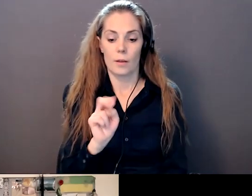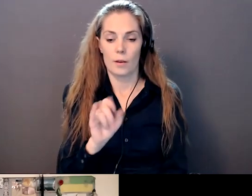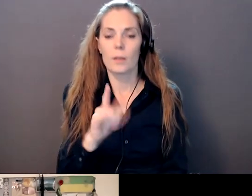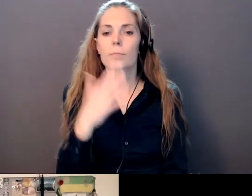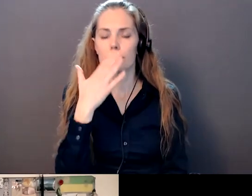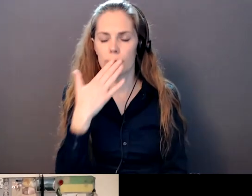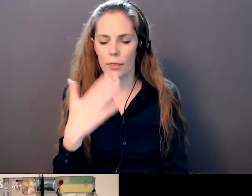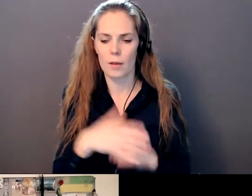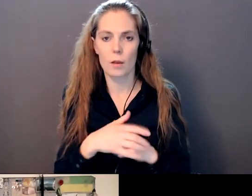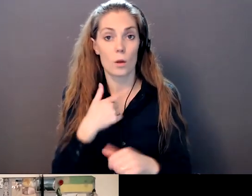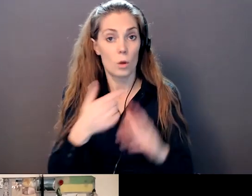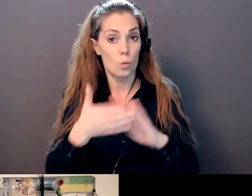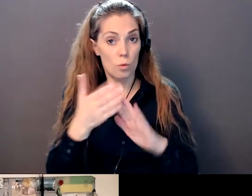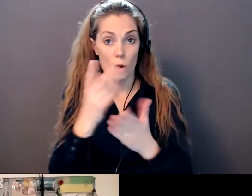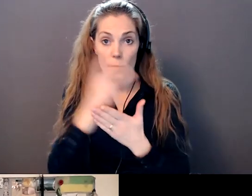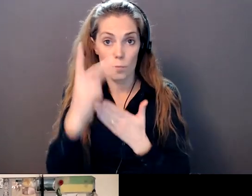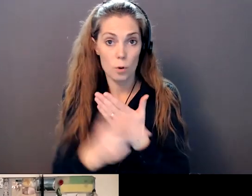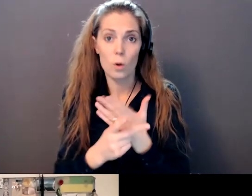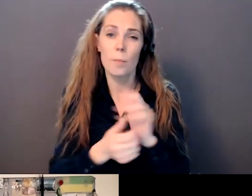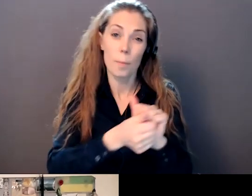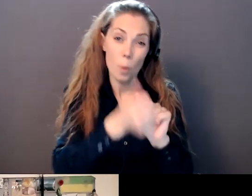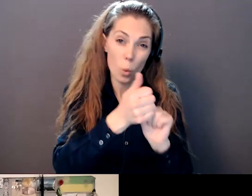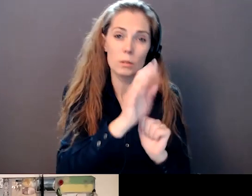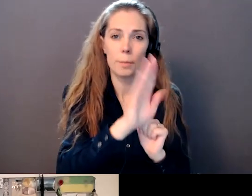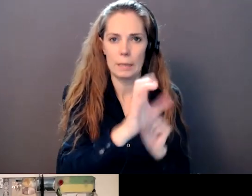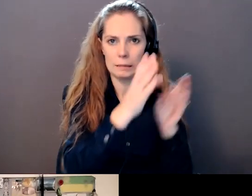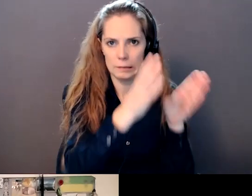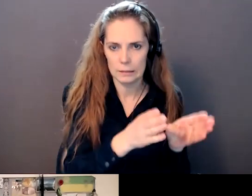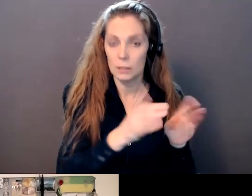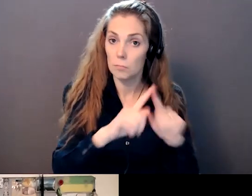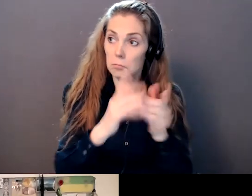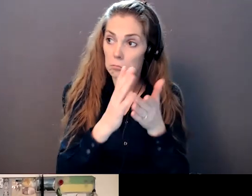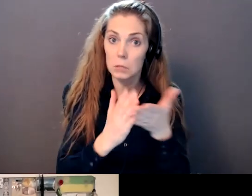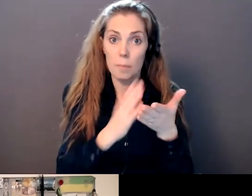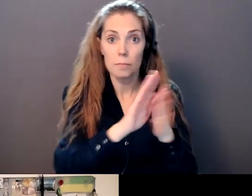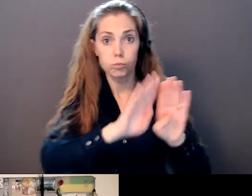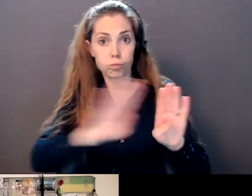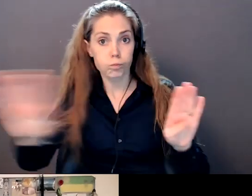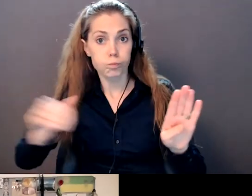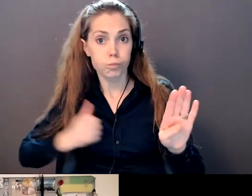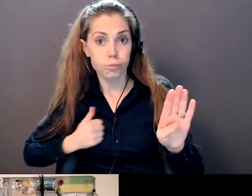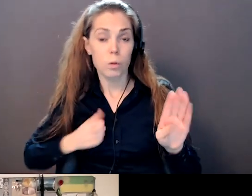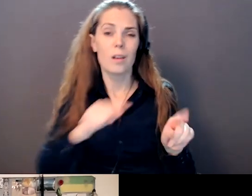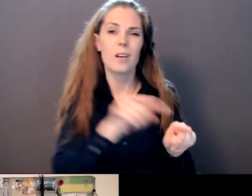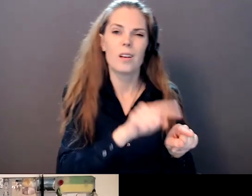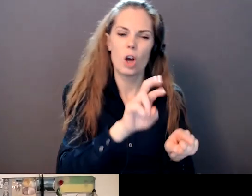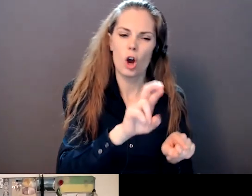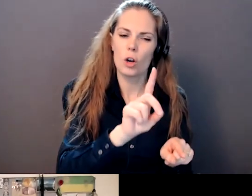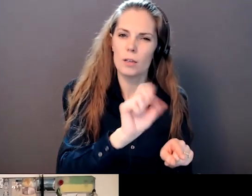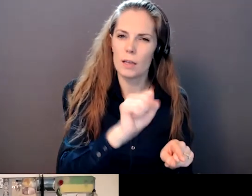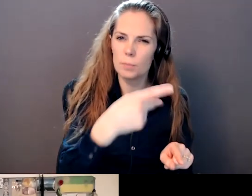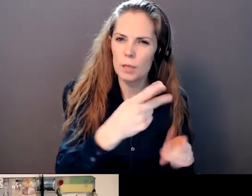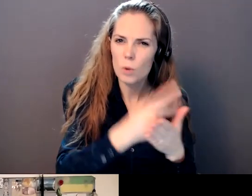service programs are based in BC. So our Indigenous Disability Case Management, our Indigenous RDSP program, our